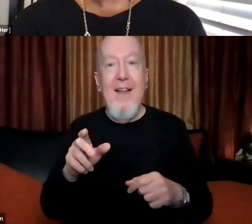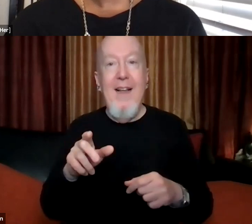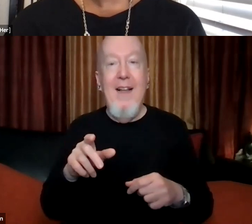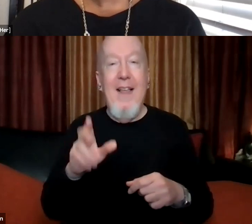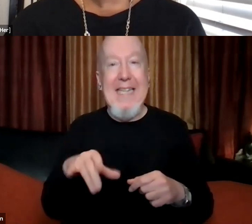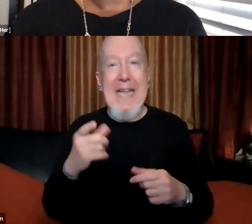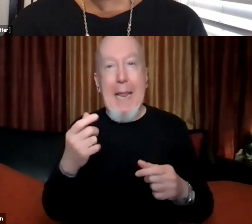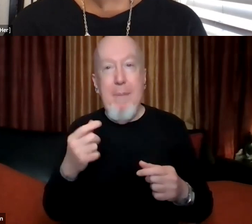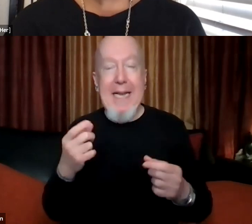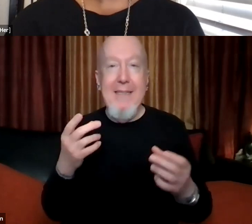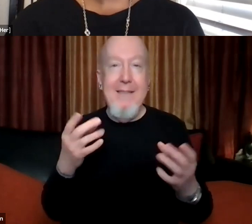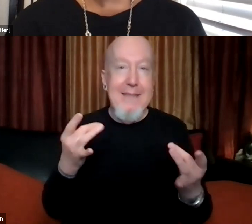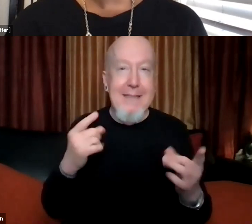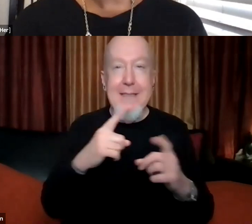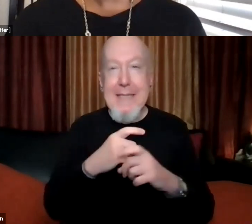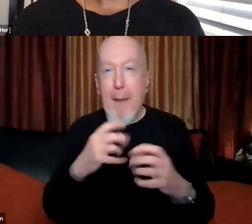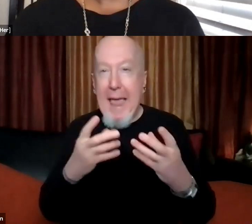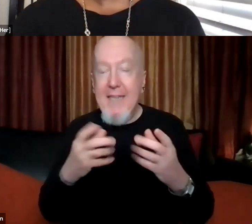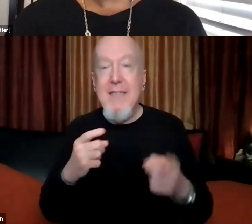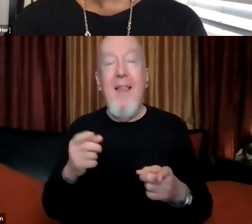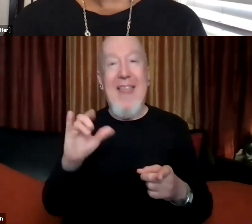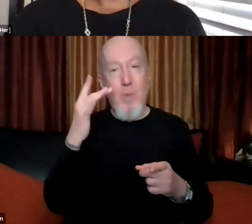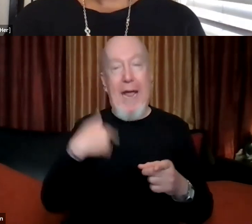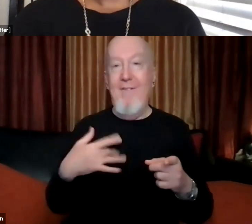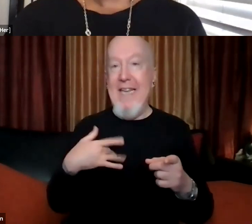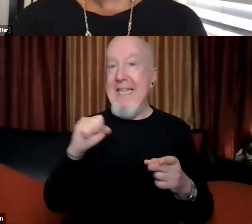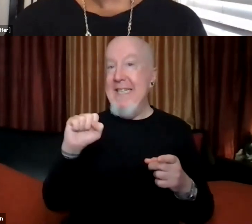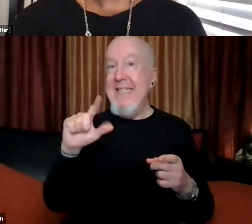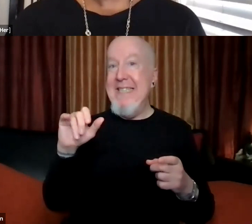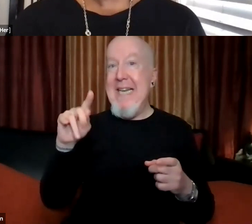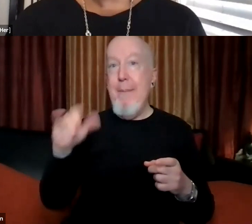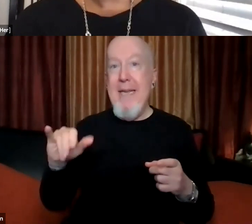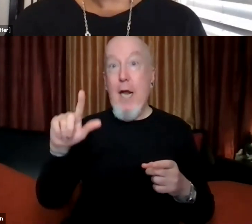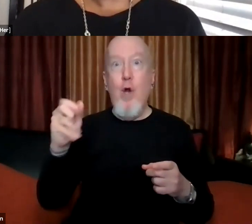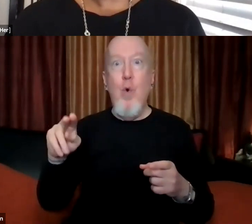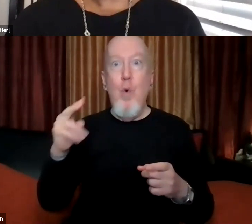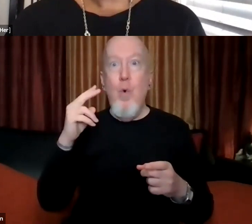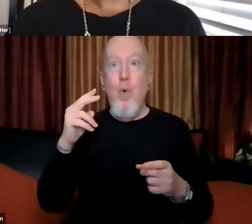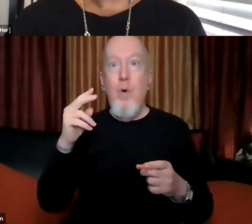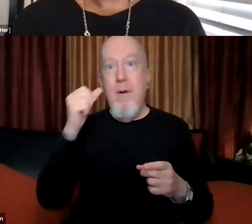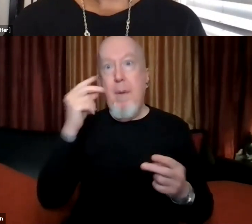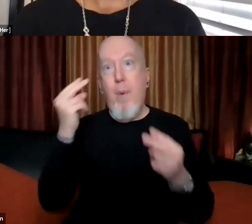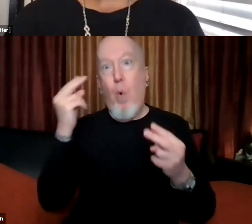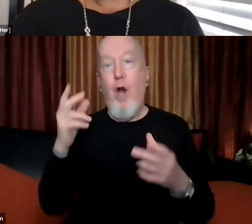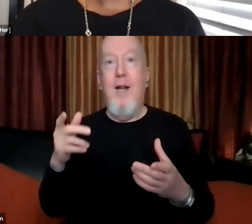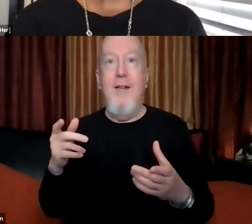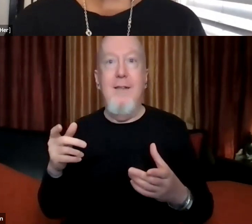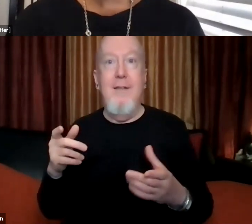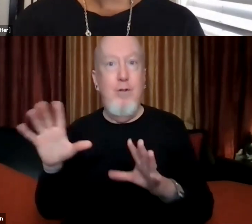Memorial is a useful example. Um, but I would like to learn more about like the, the Portuguese and the